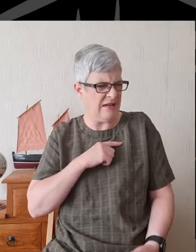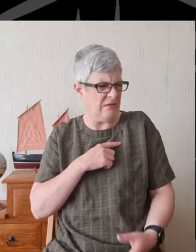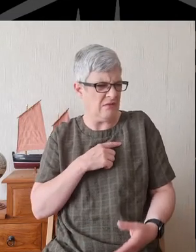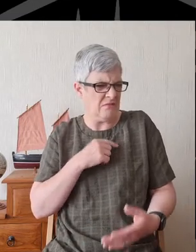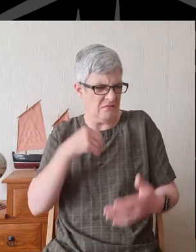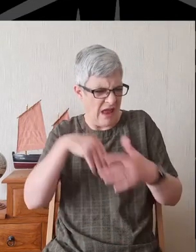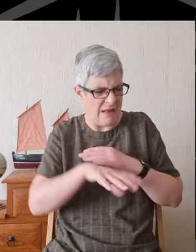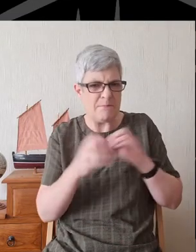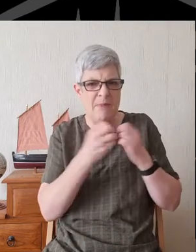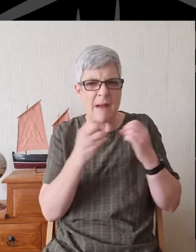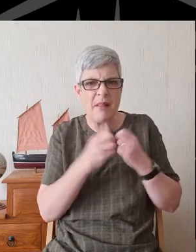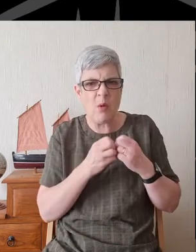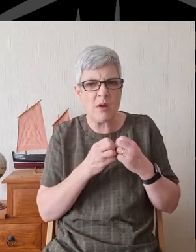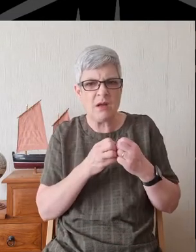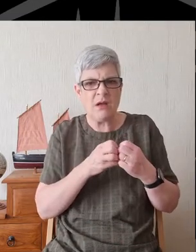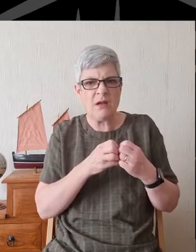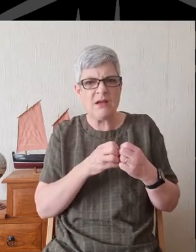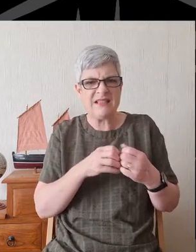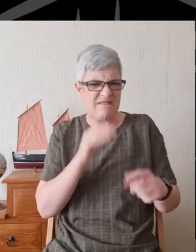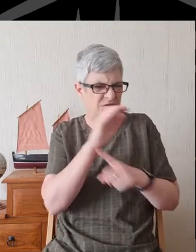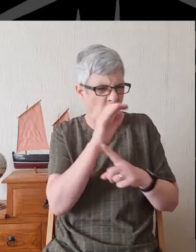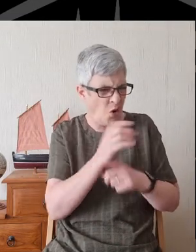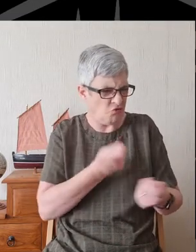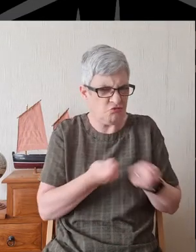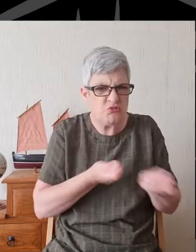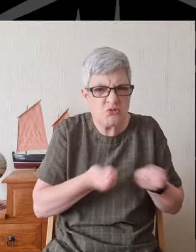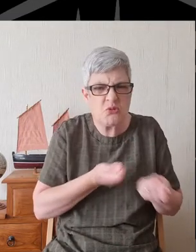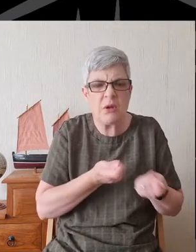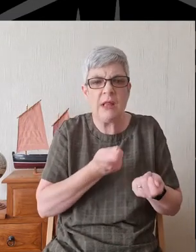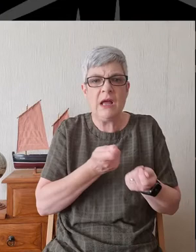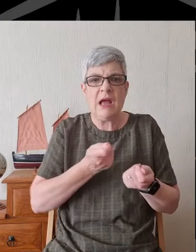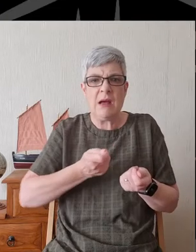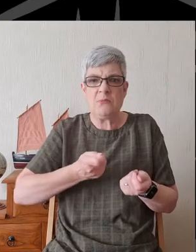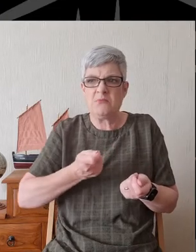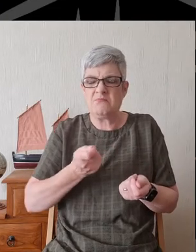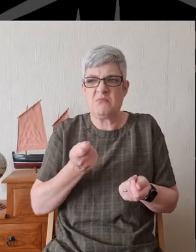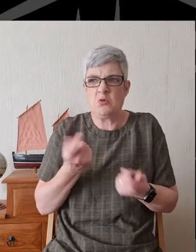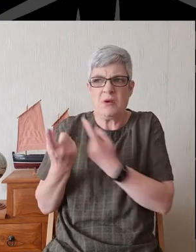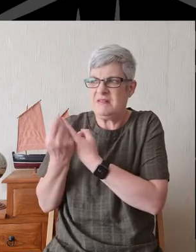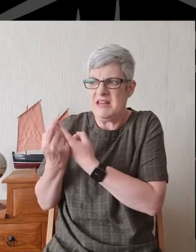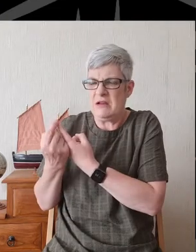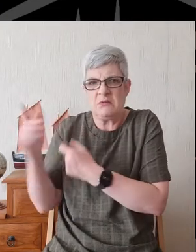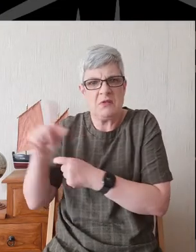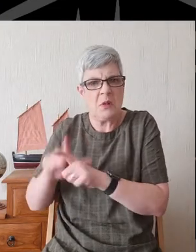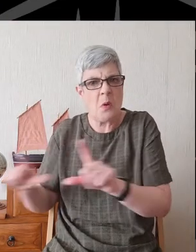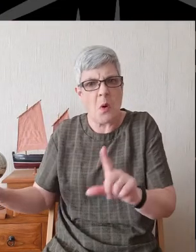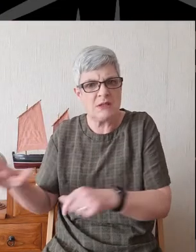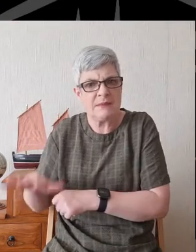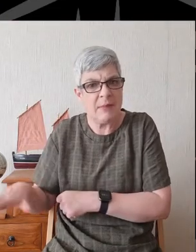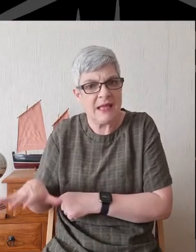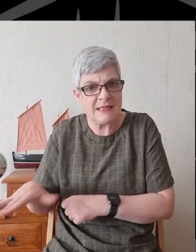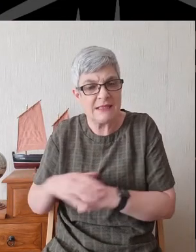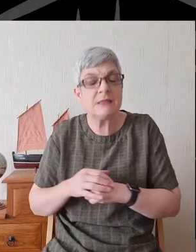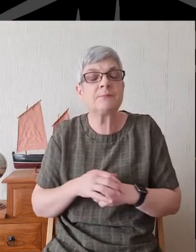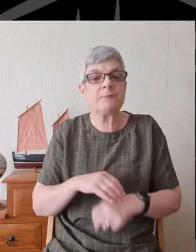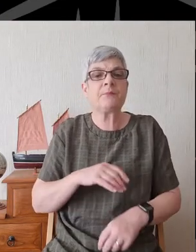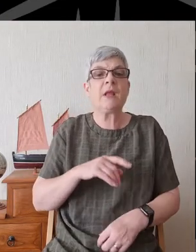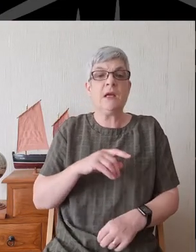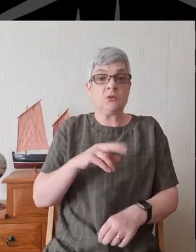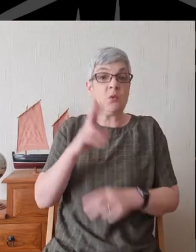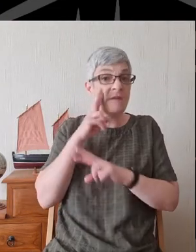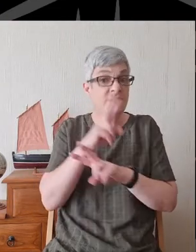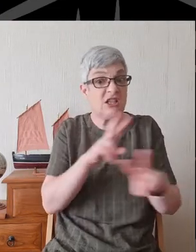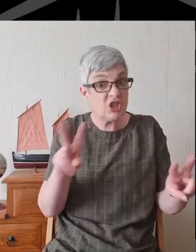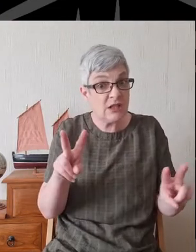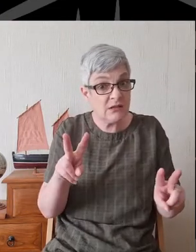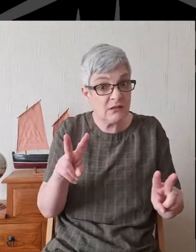we're under foreign rule, where we're hundreds of miles from the Lord's place? And in a vision that we read last week